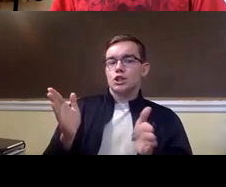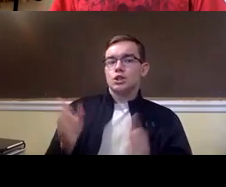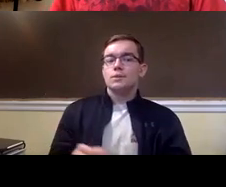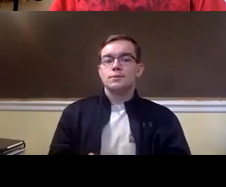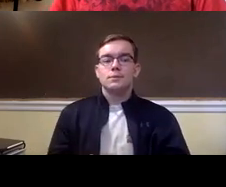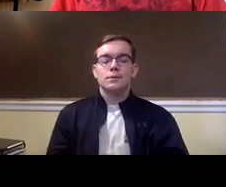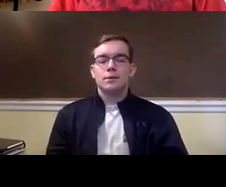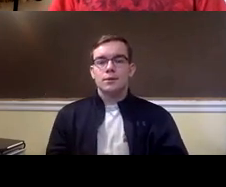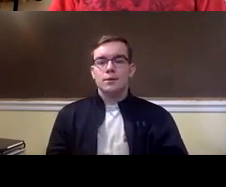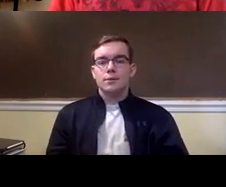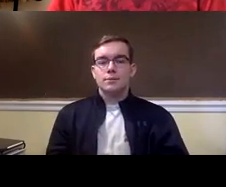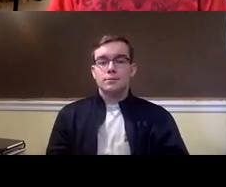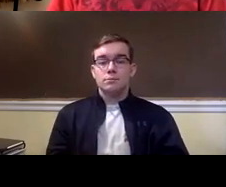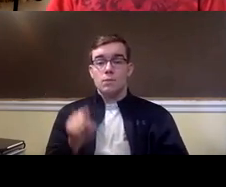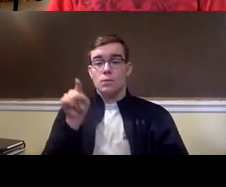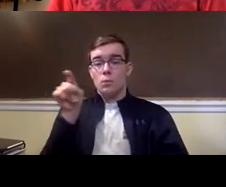that's my teacher